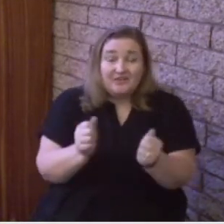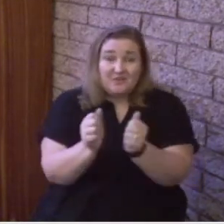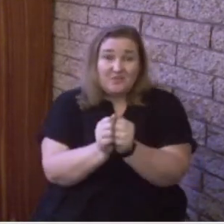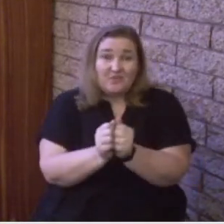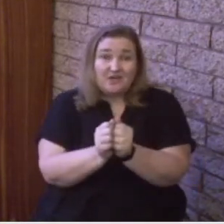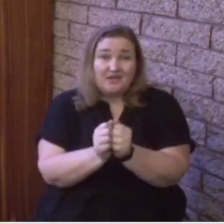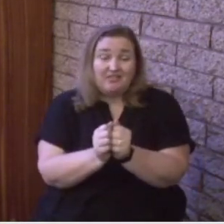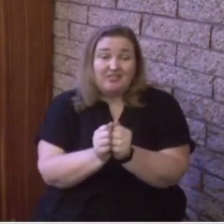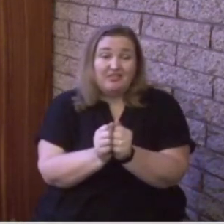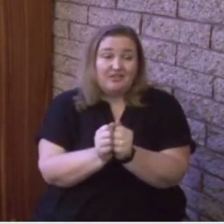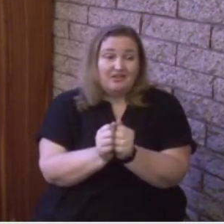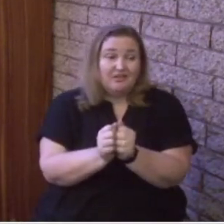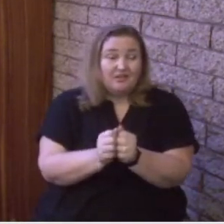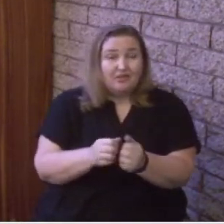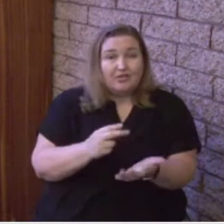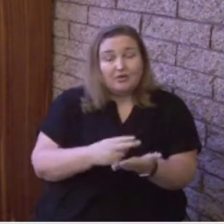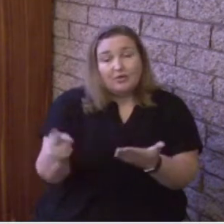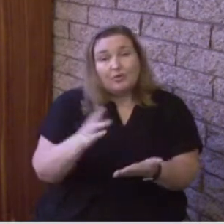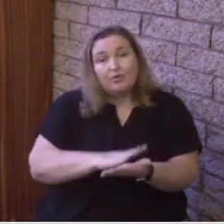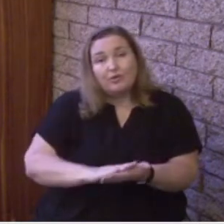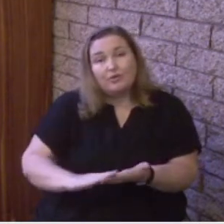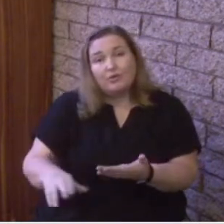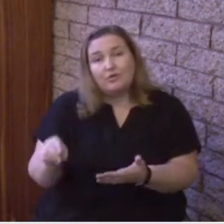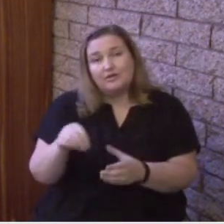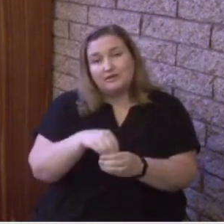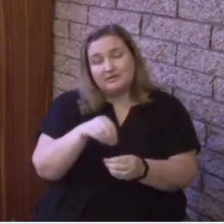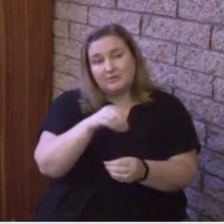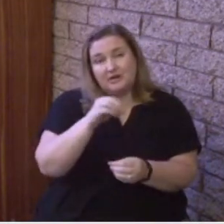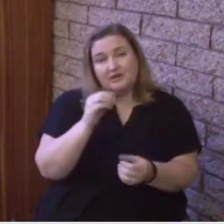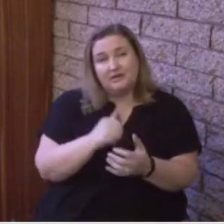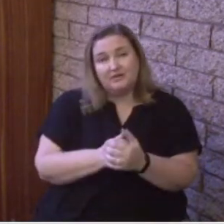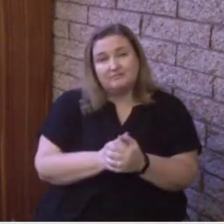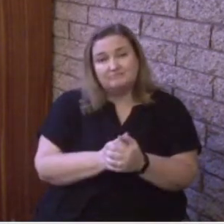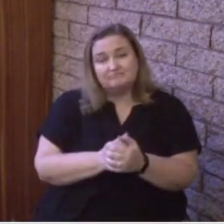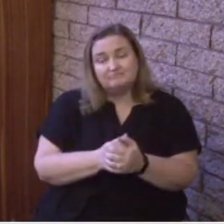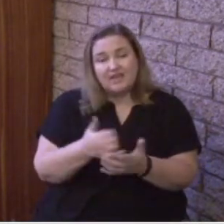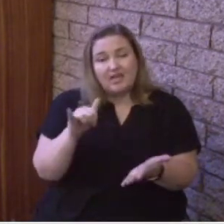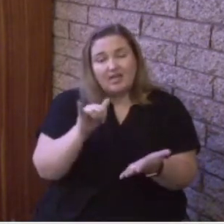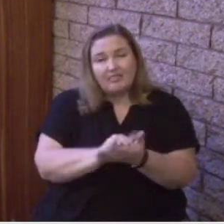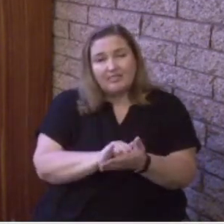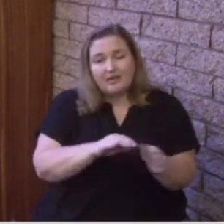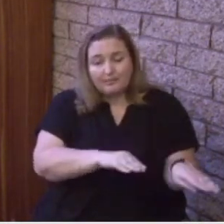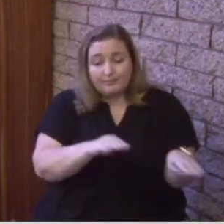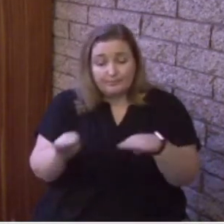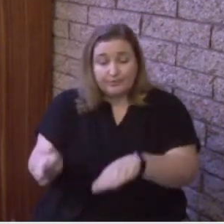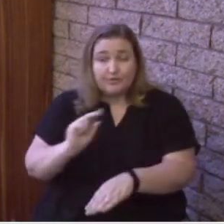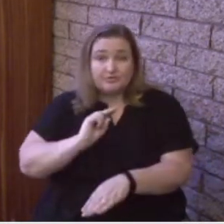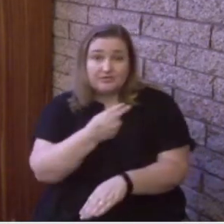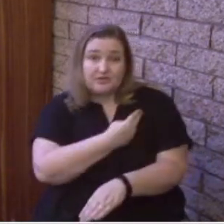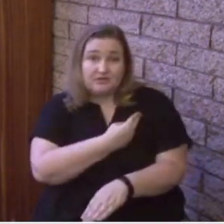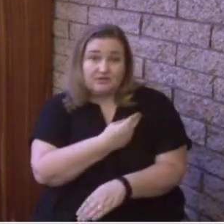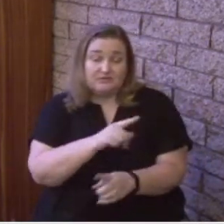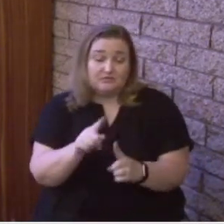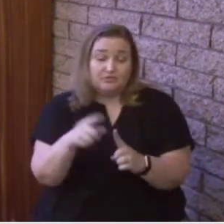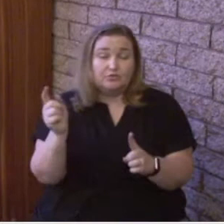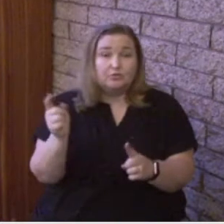And that moves us to understand that the Holy Spirit not only has convicted us of sin,